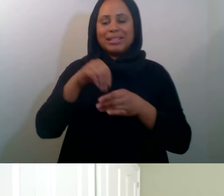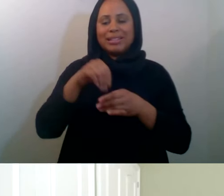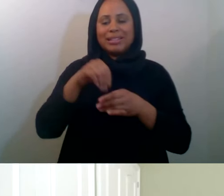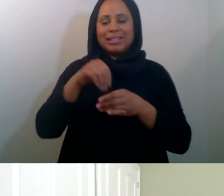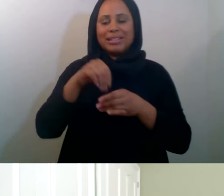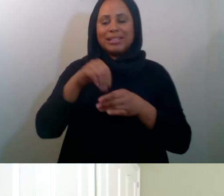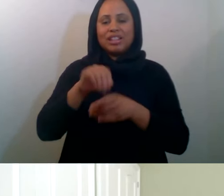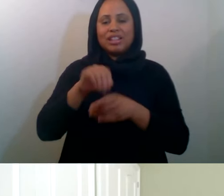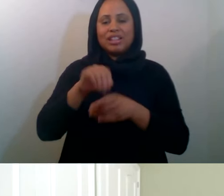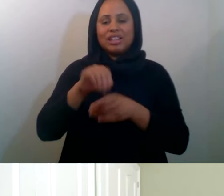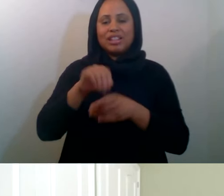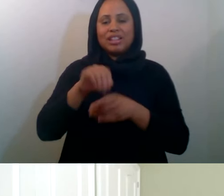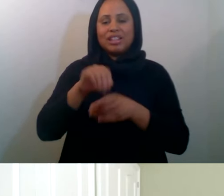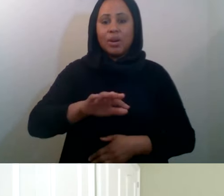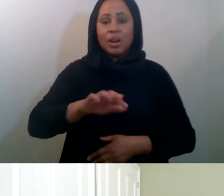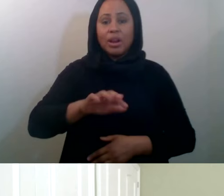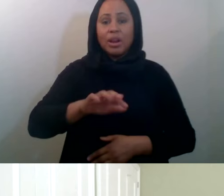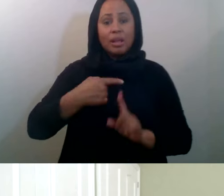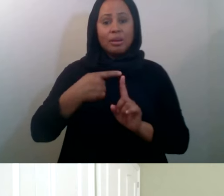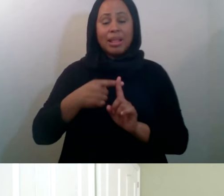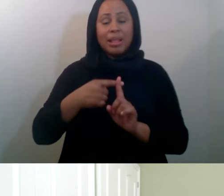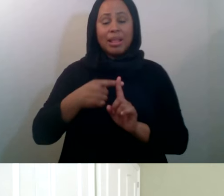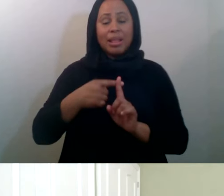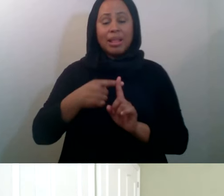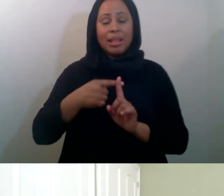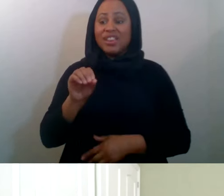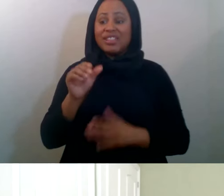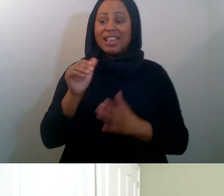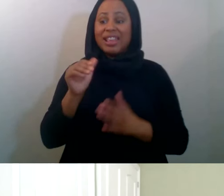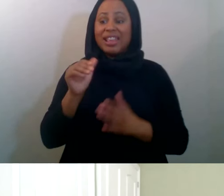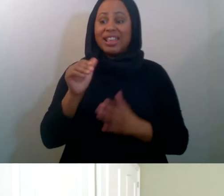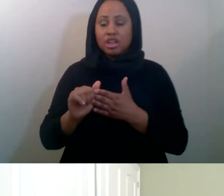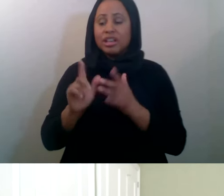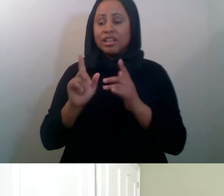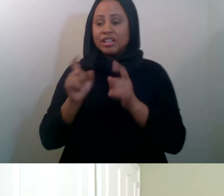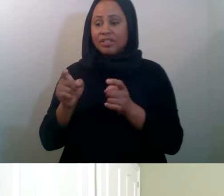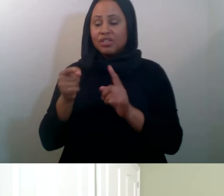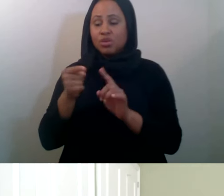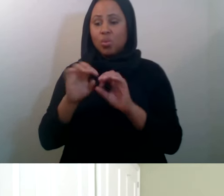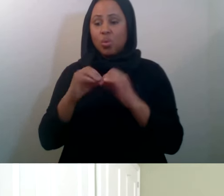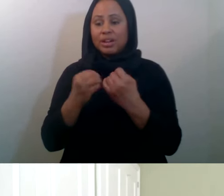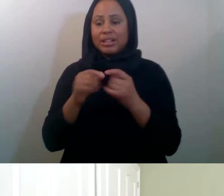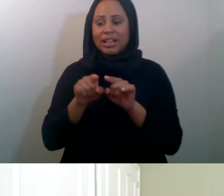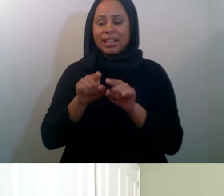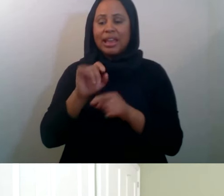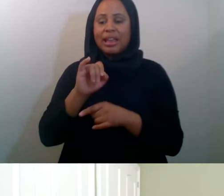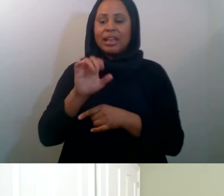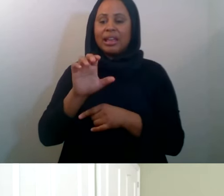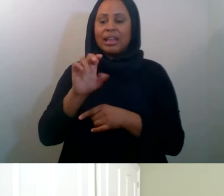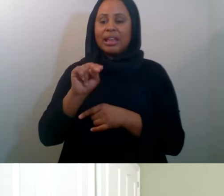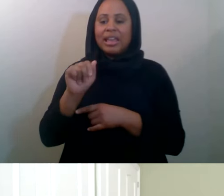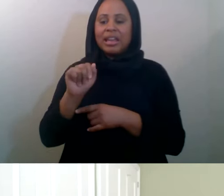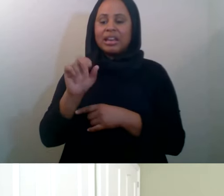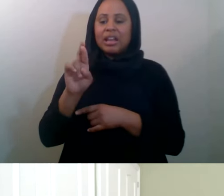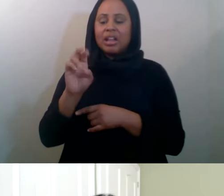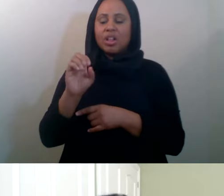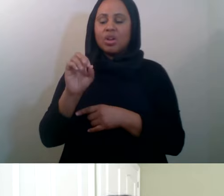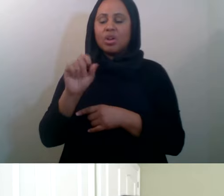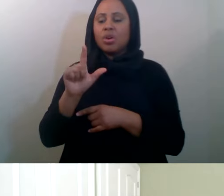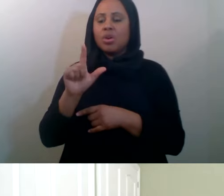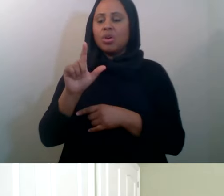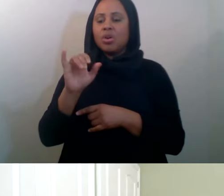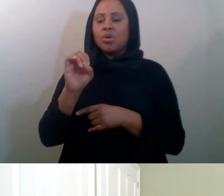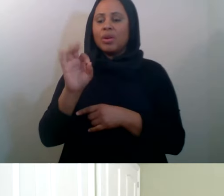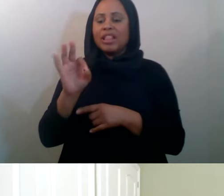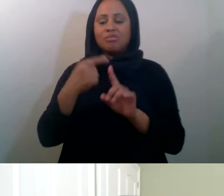an additional two hundred and thousand in organizations like ICNA relief and other, and other like communities that were